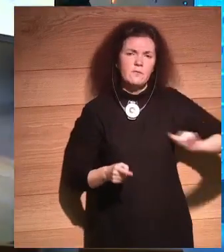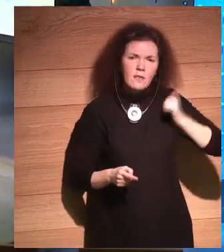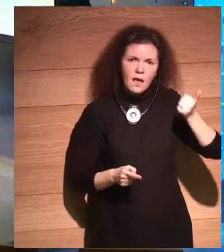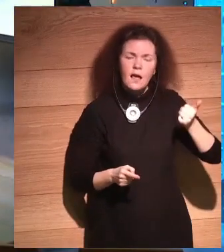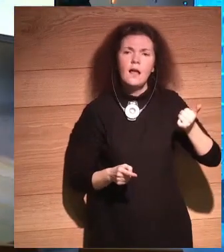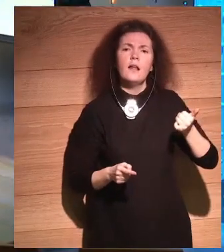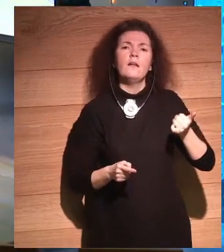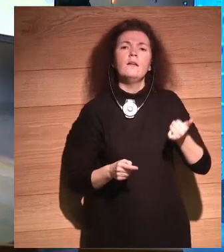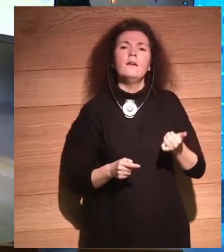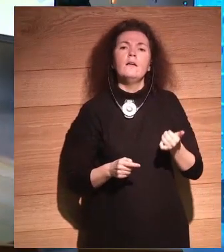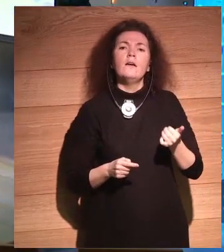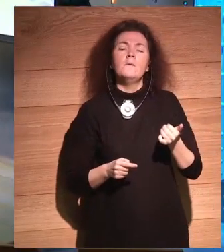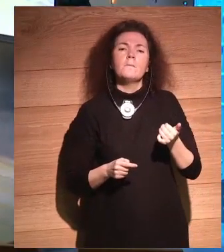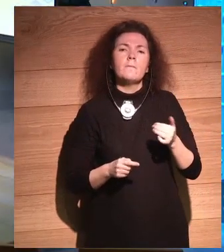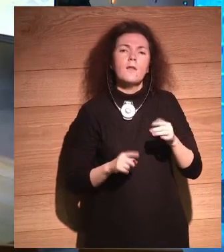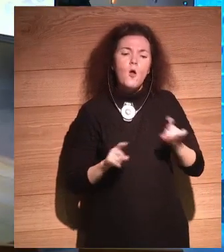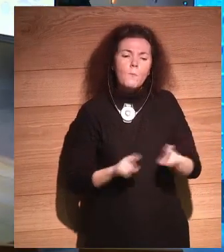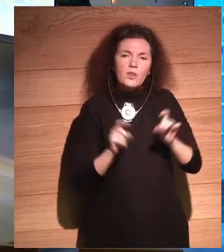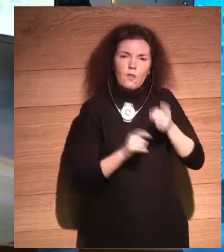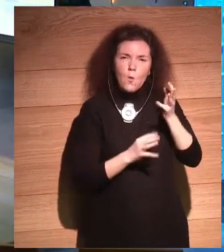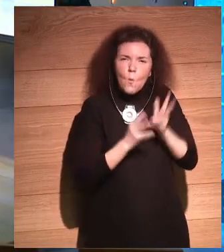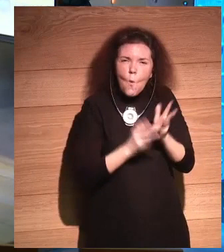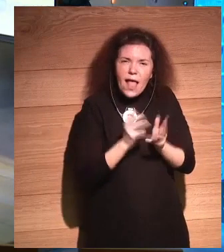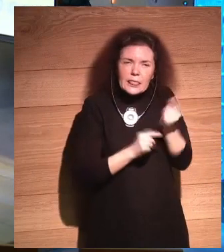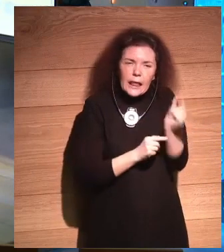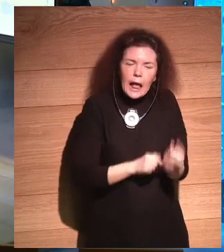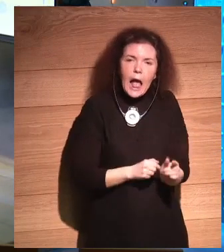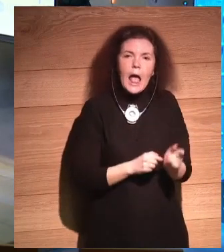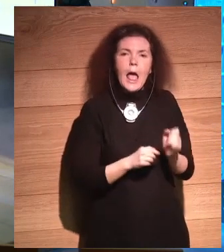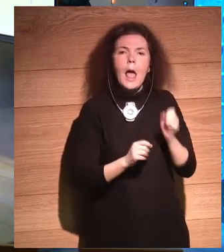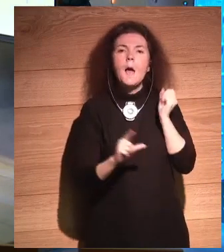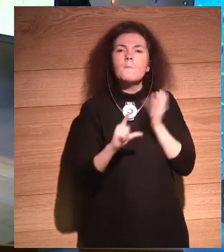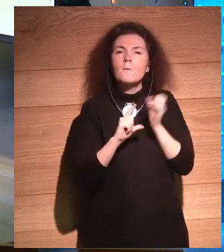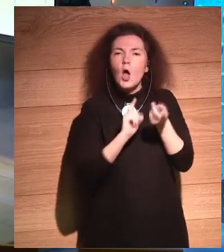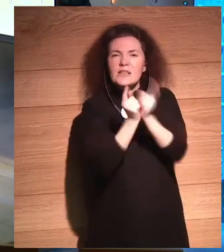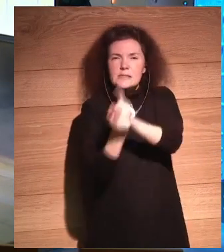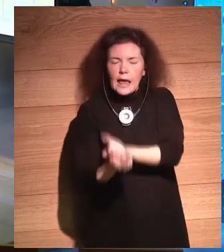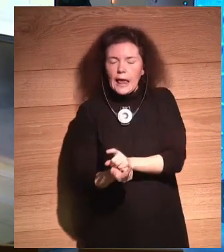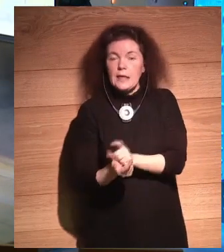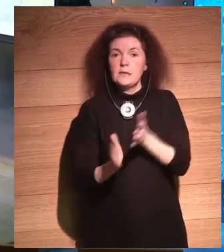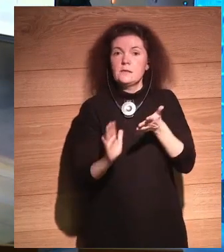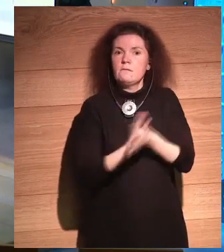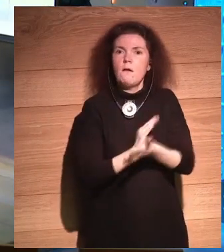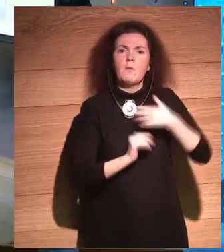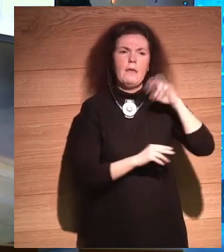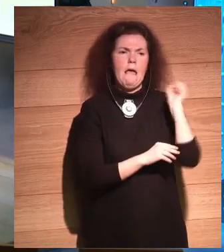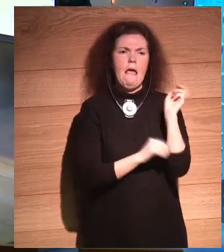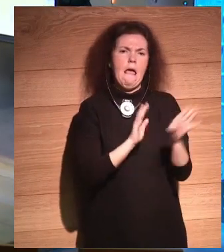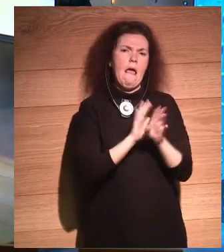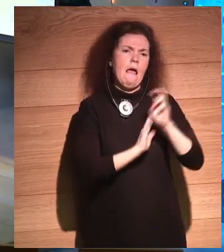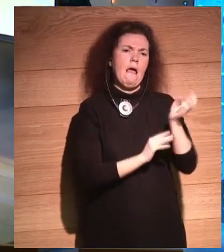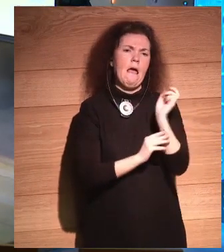quantum computing, virtual reality, the blockchain. I mean, I could go on forever. The list is basically endless.